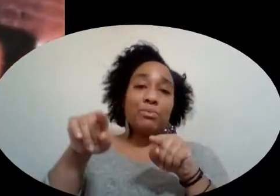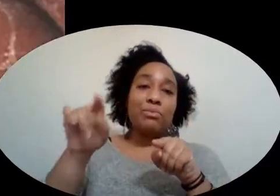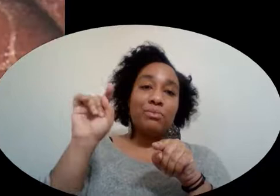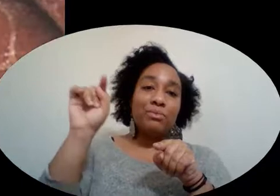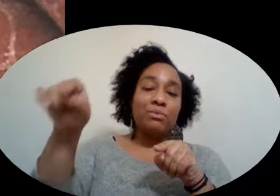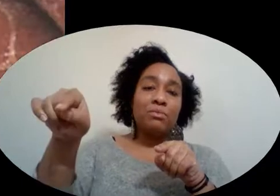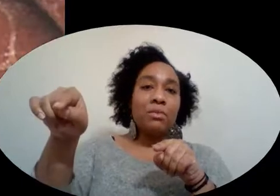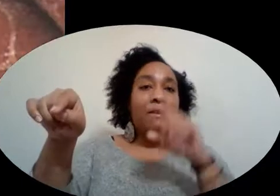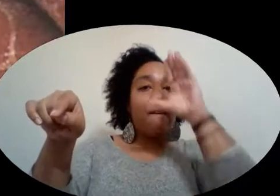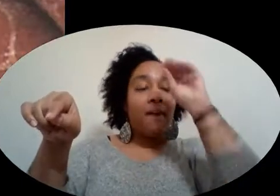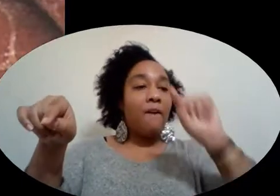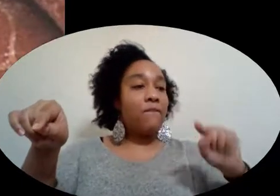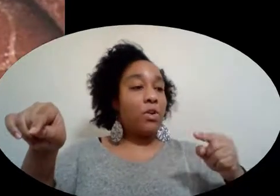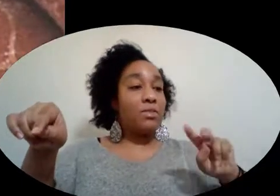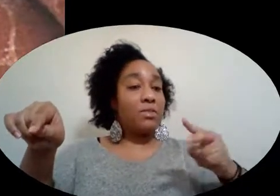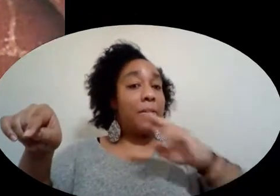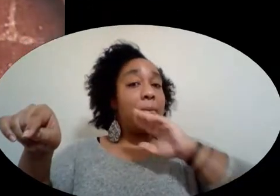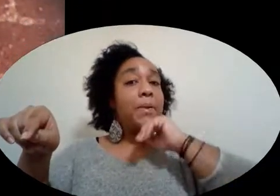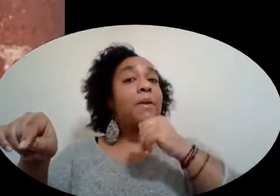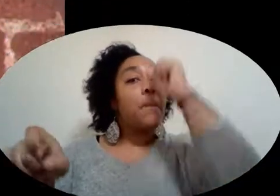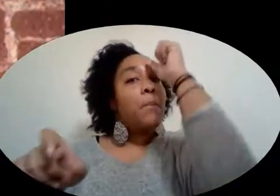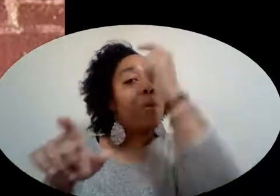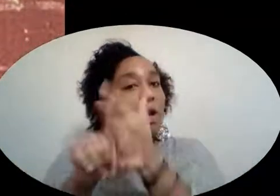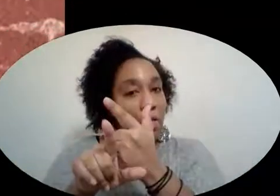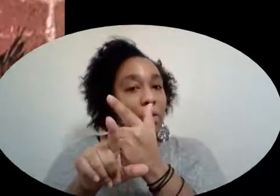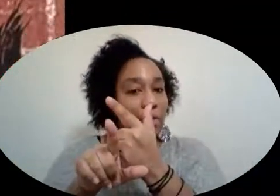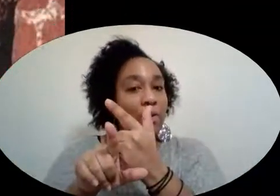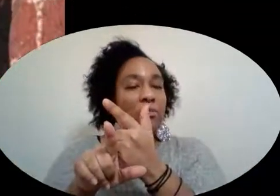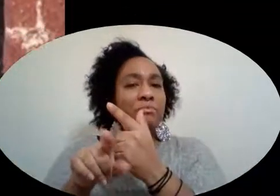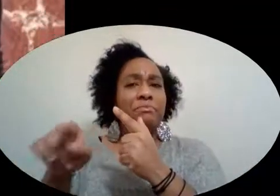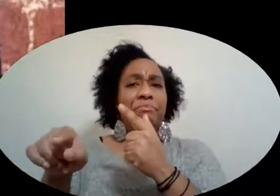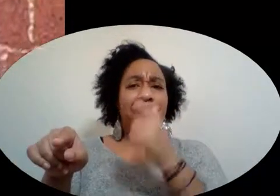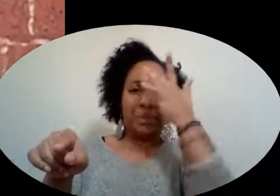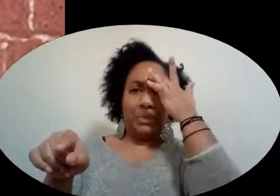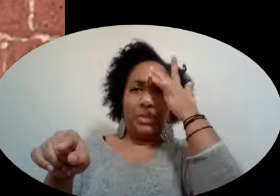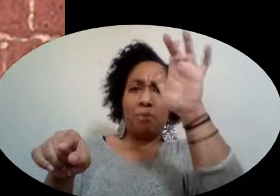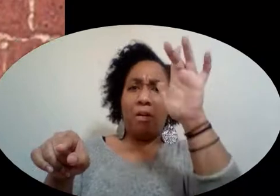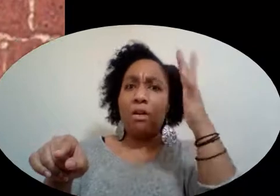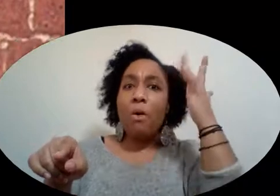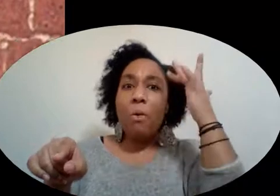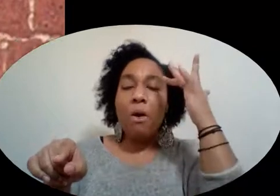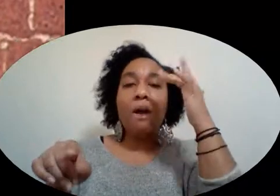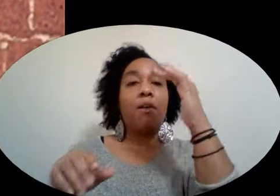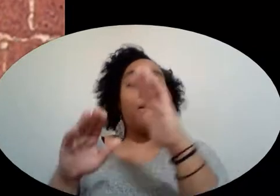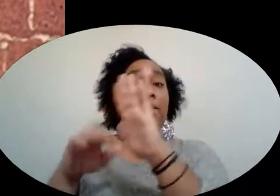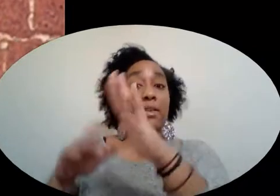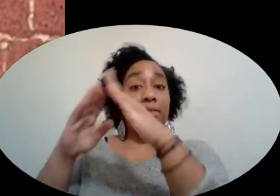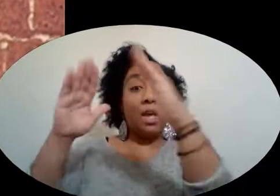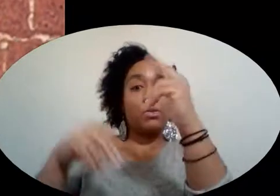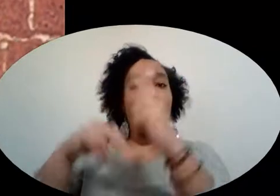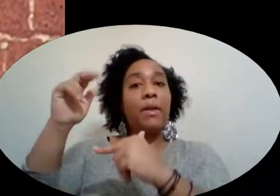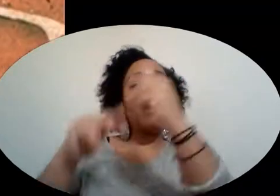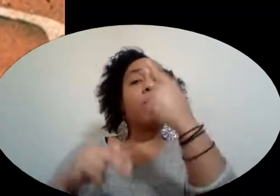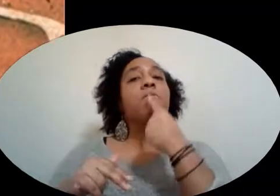This guy was the first and second little pig's brother He must have been the brains of the family He had built his house of